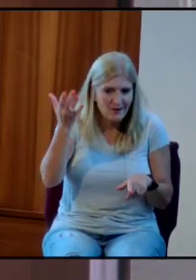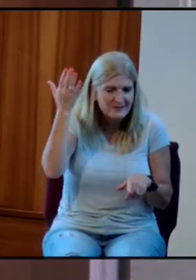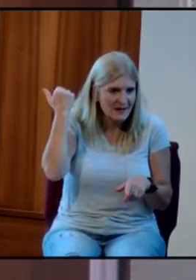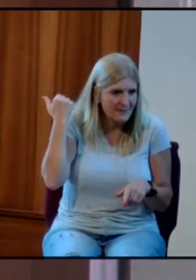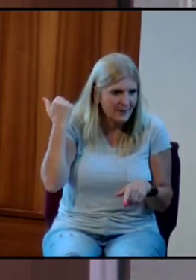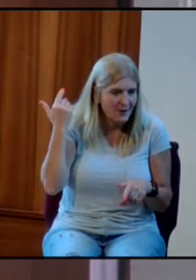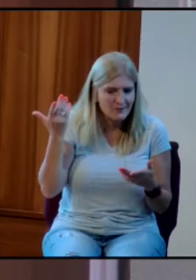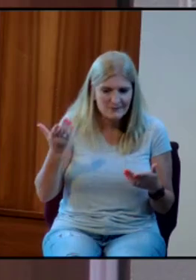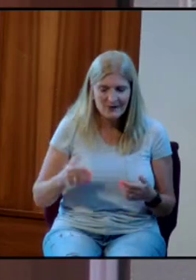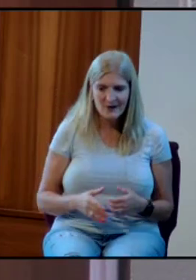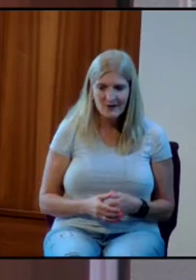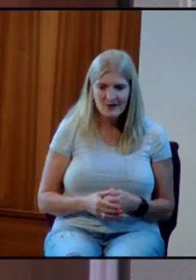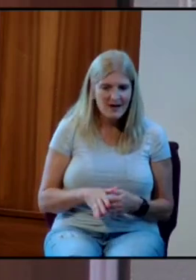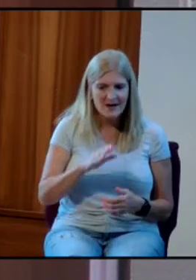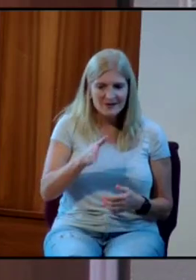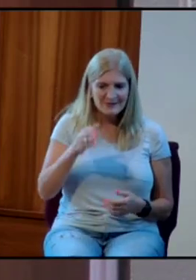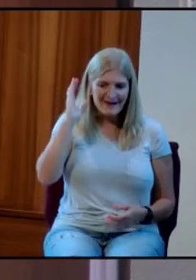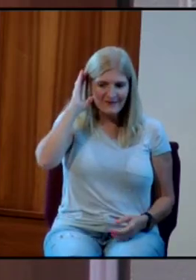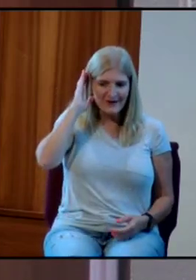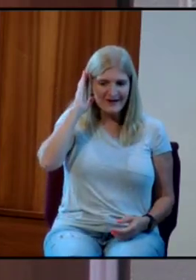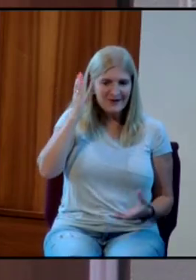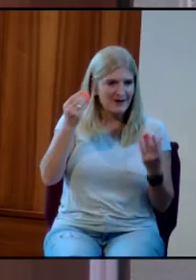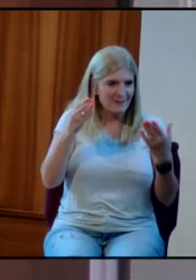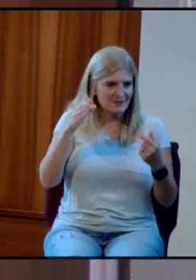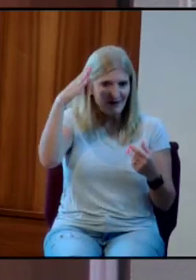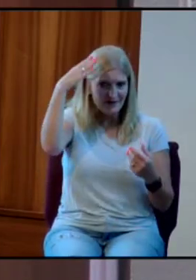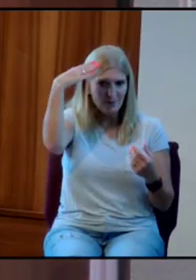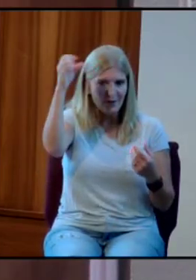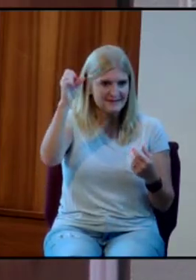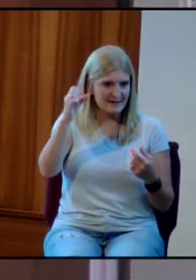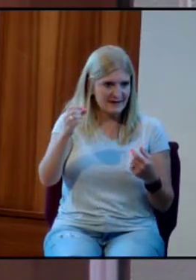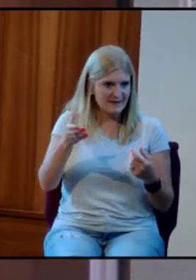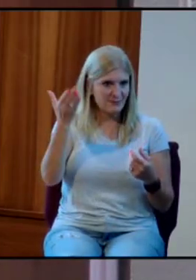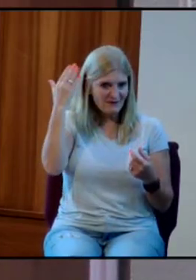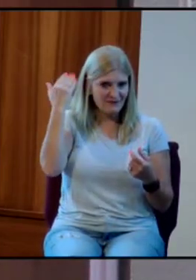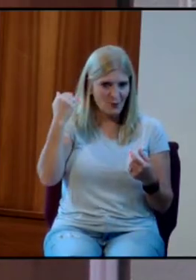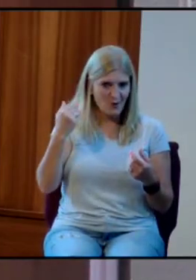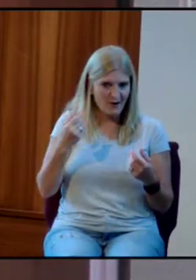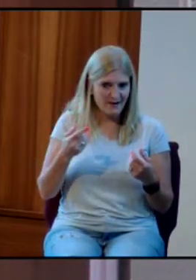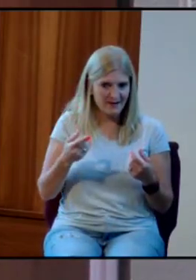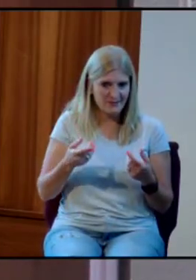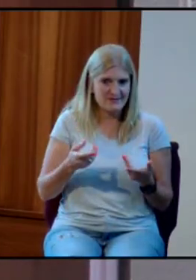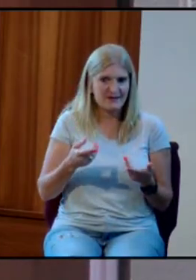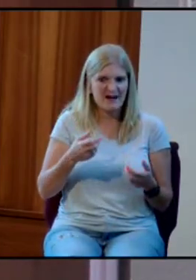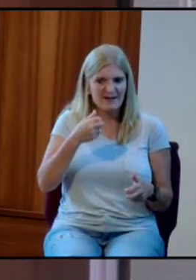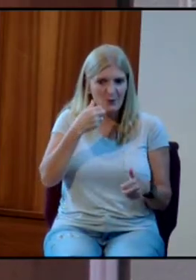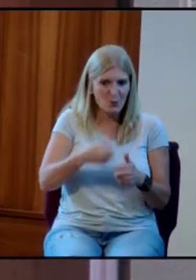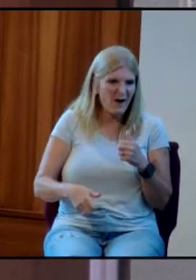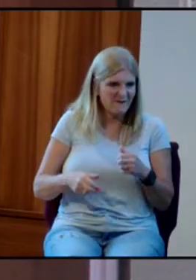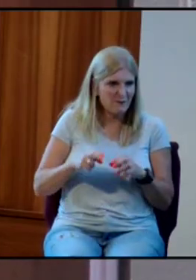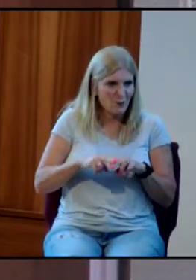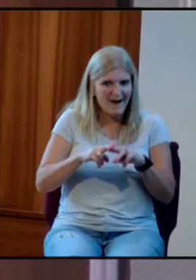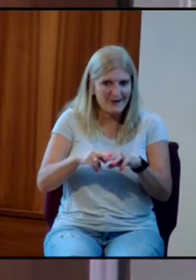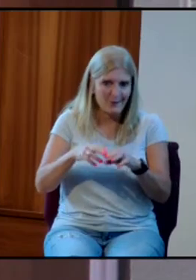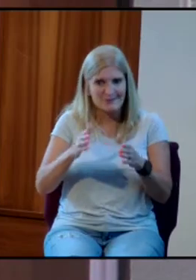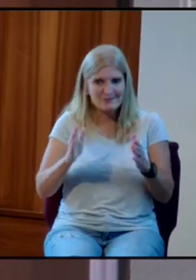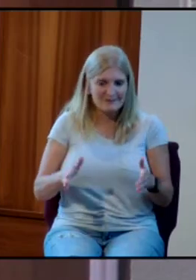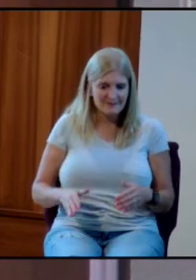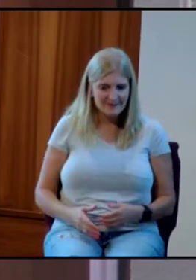you don't get to know much about the Rough Riders. But this tells a bunch of stories about the guys who were the actual Rough Riders.